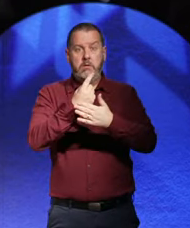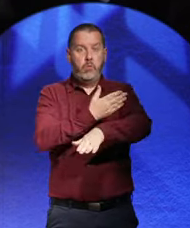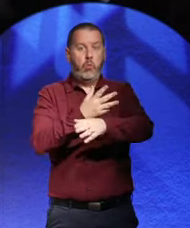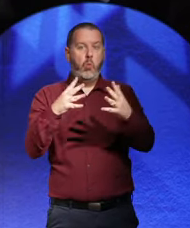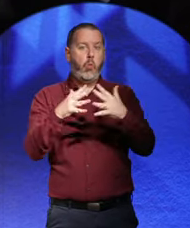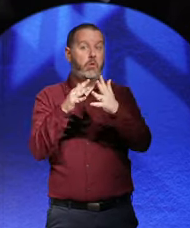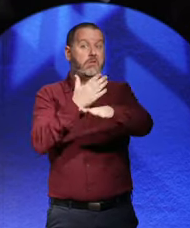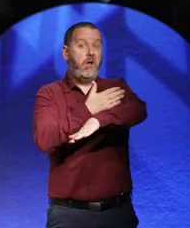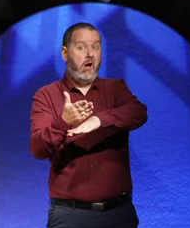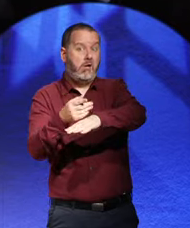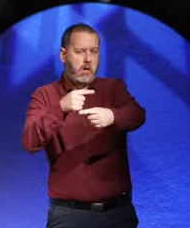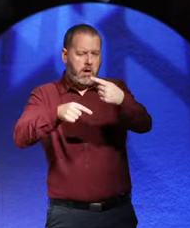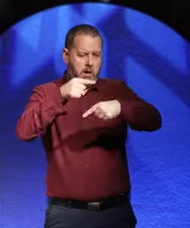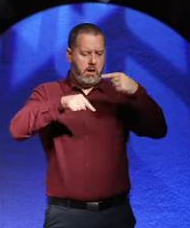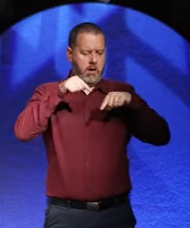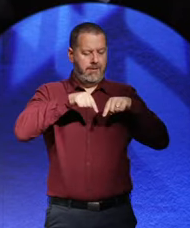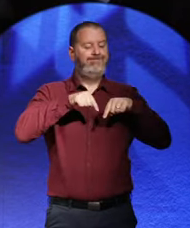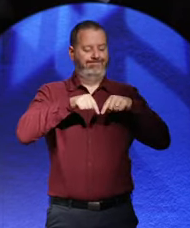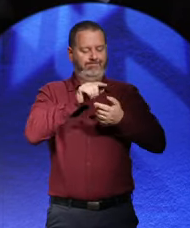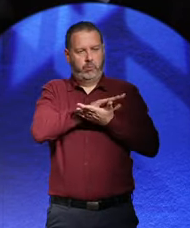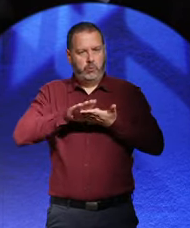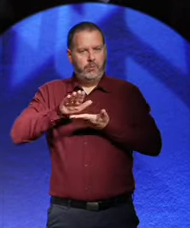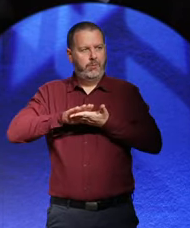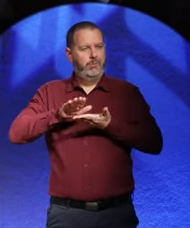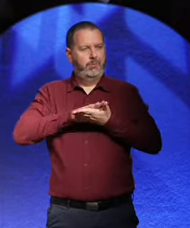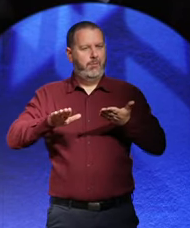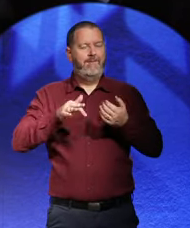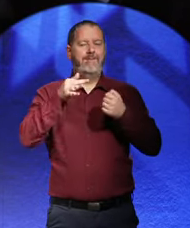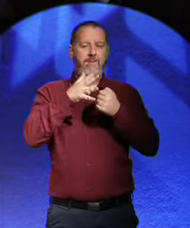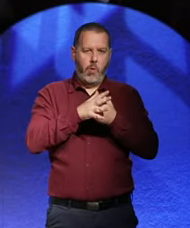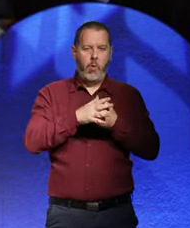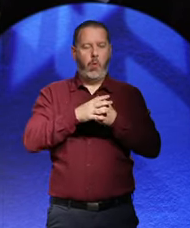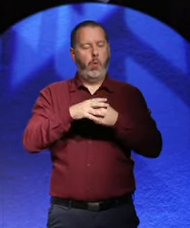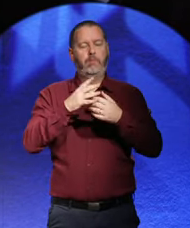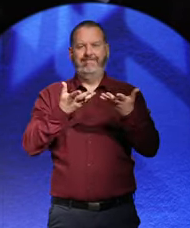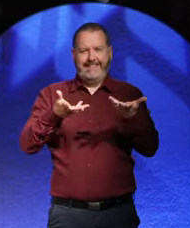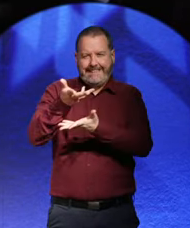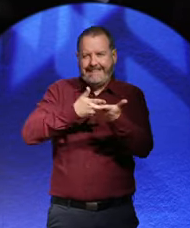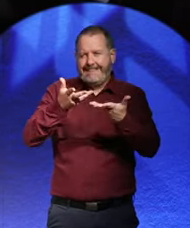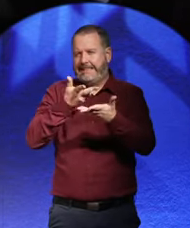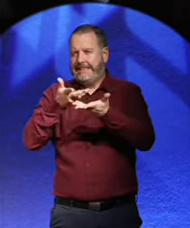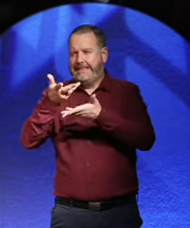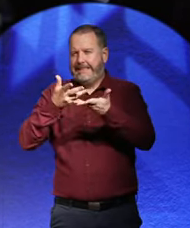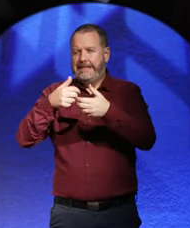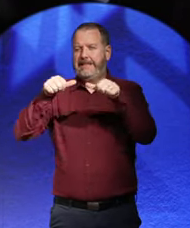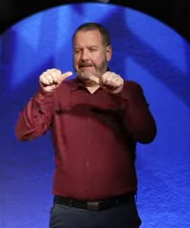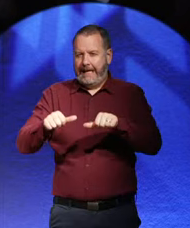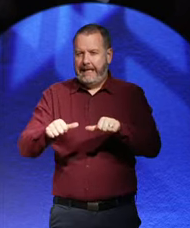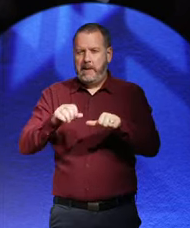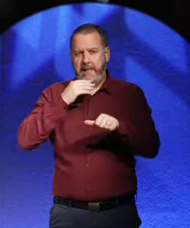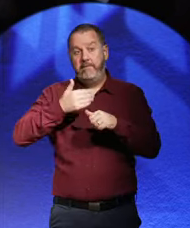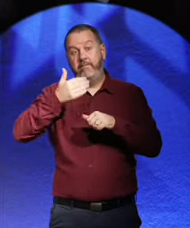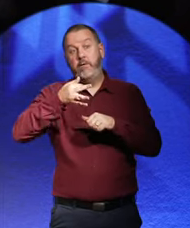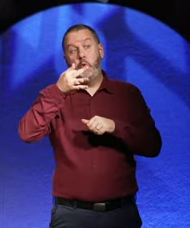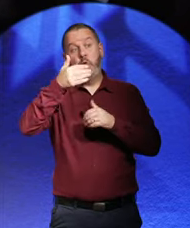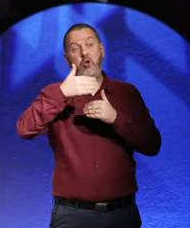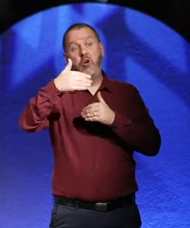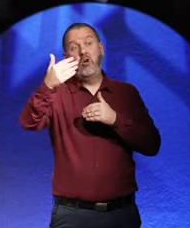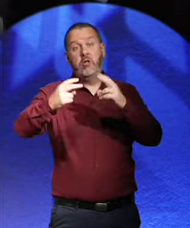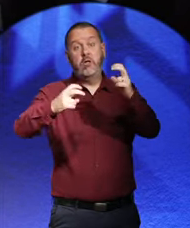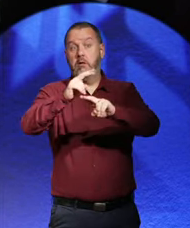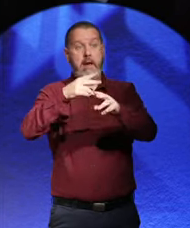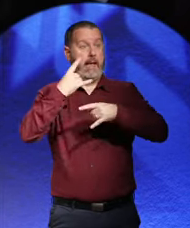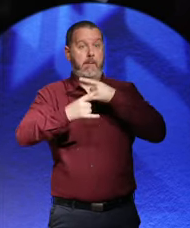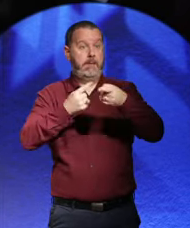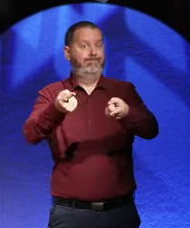in finding a practical way of settling existing and future differences between our states, the more we can realize the idea behind the